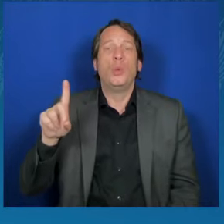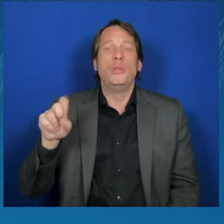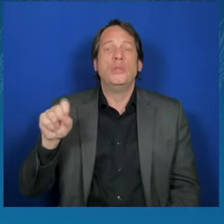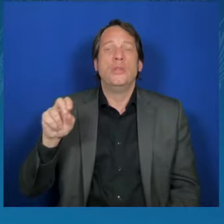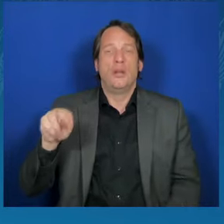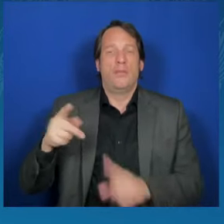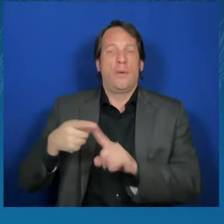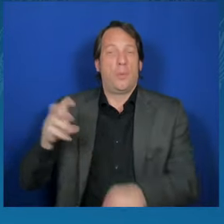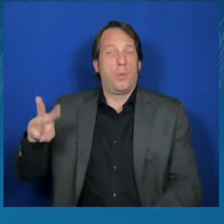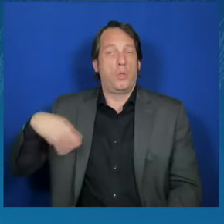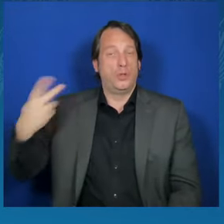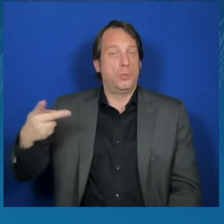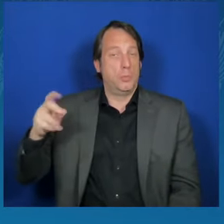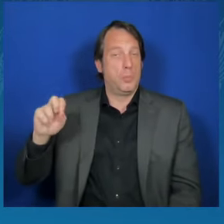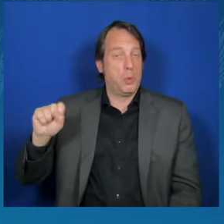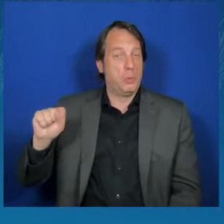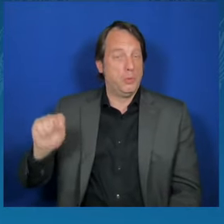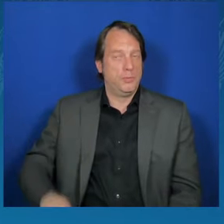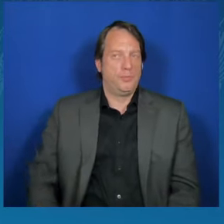Hello.